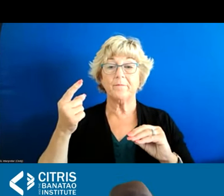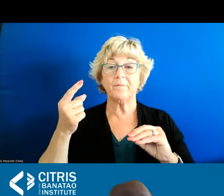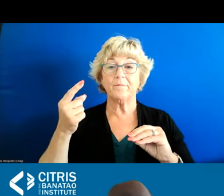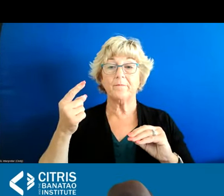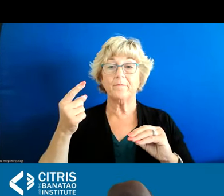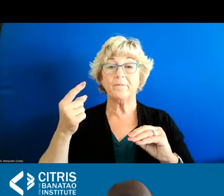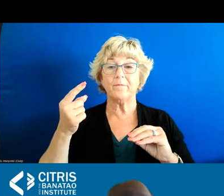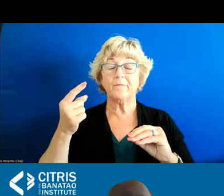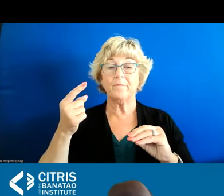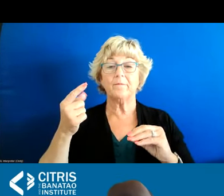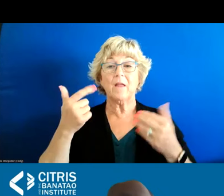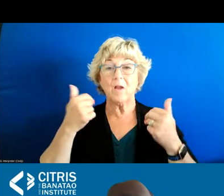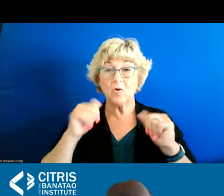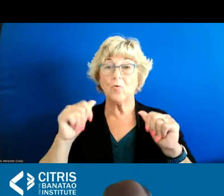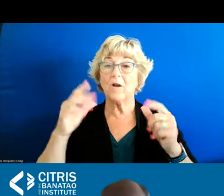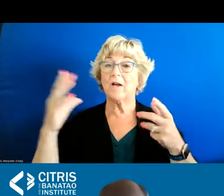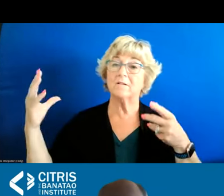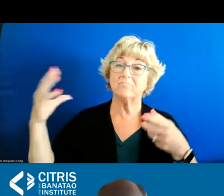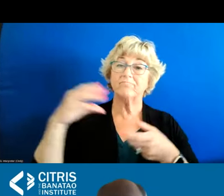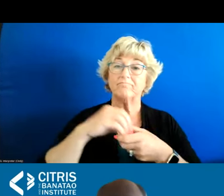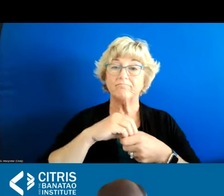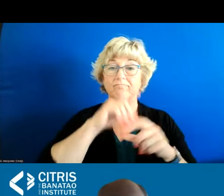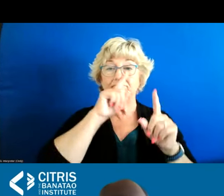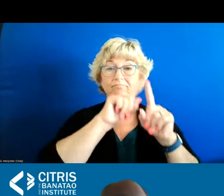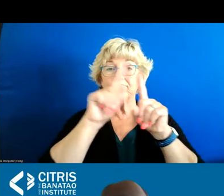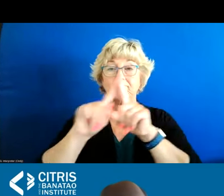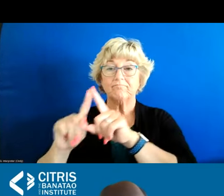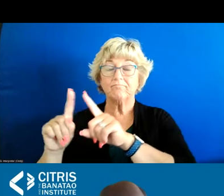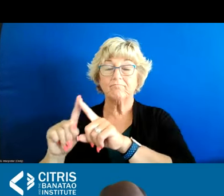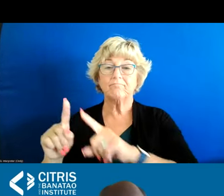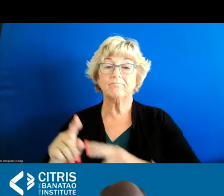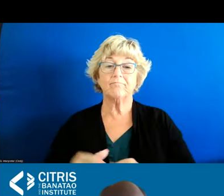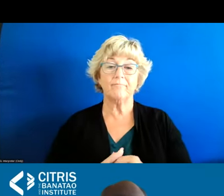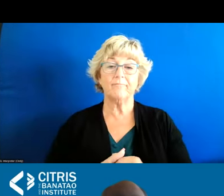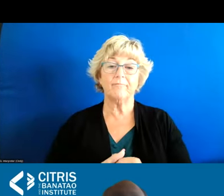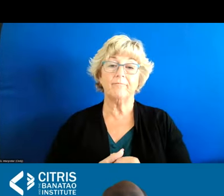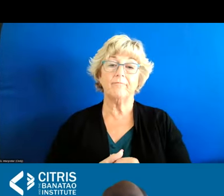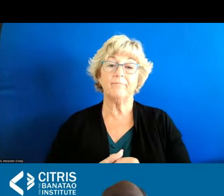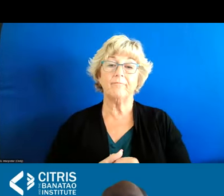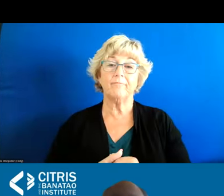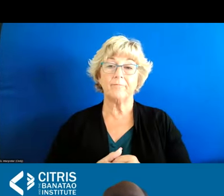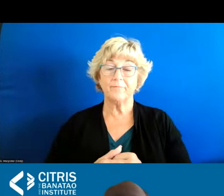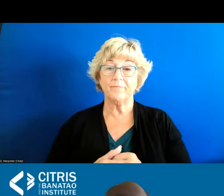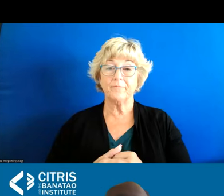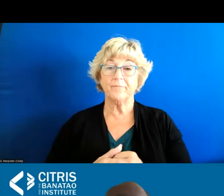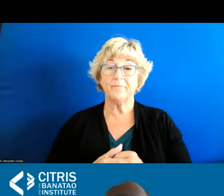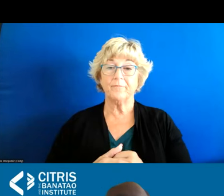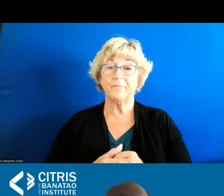trying to be uh comprehensive and looking at the different initiatives and starting at that point